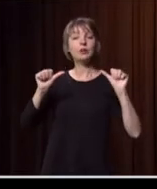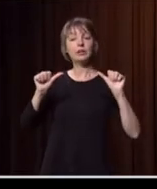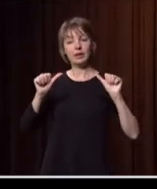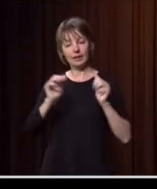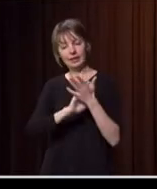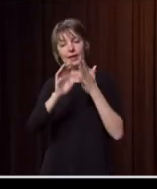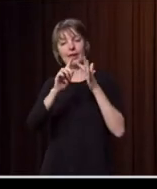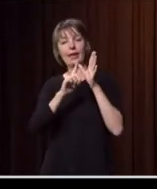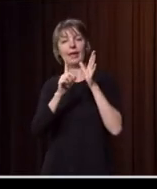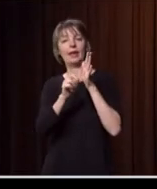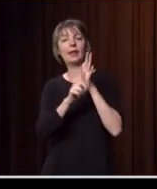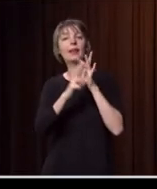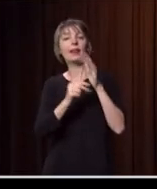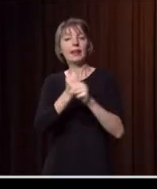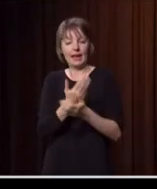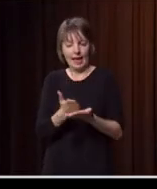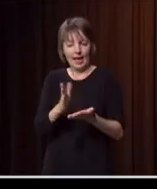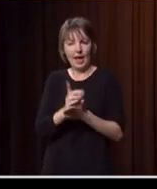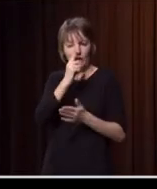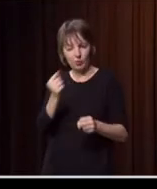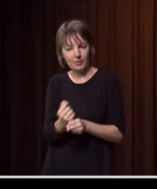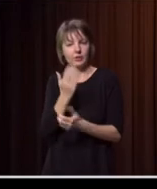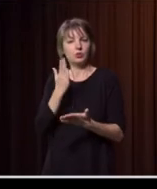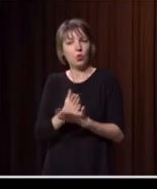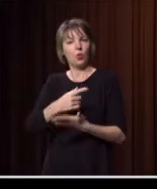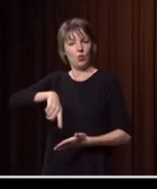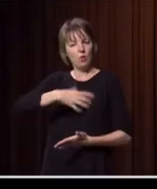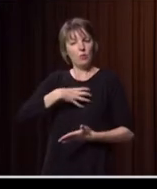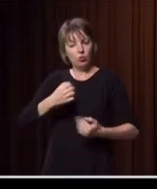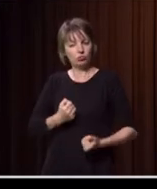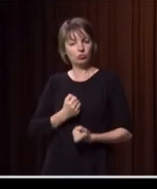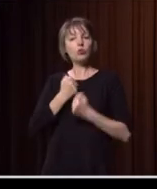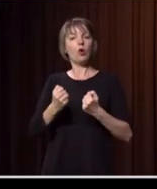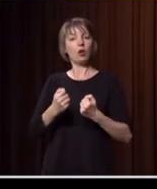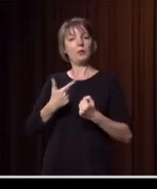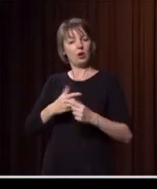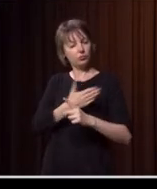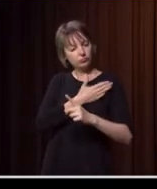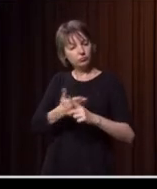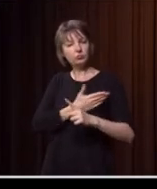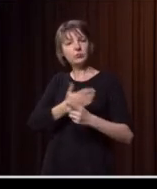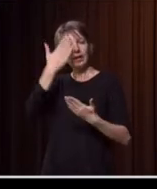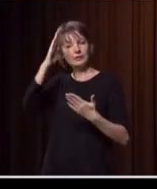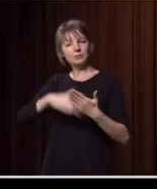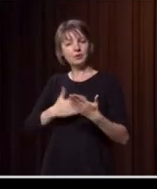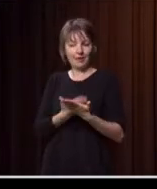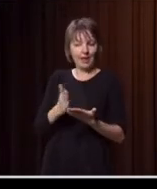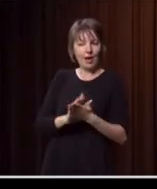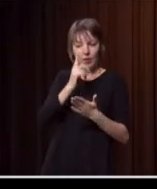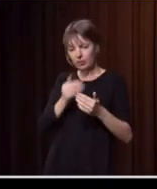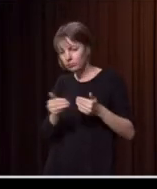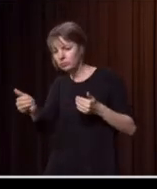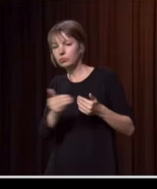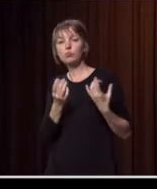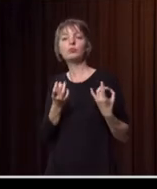how do we make sure we come out better and stronger for the experience so we can ready ourselves and be better prepared and better